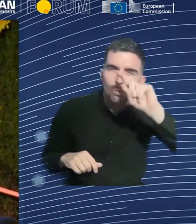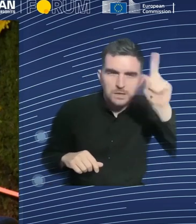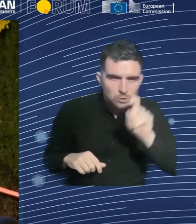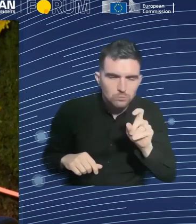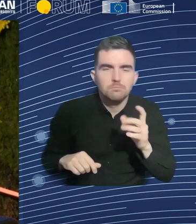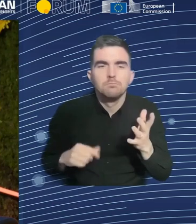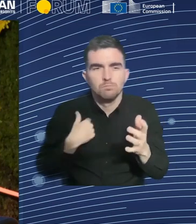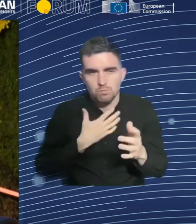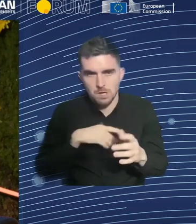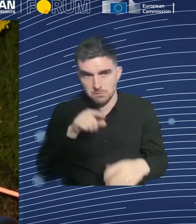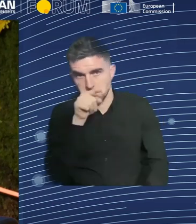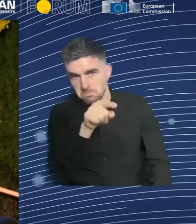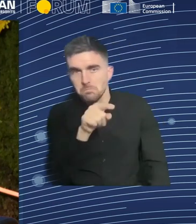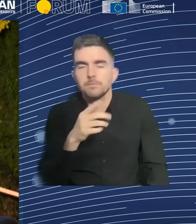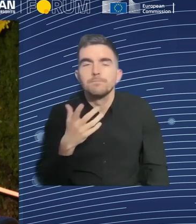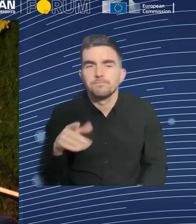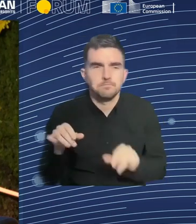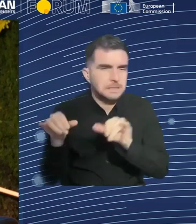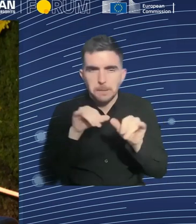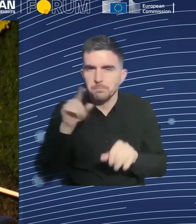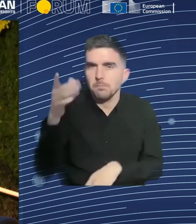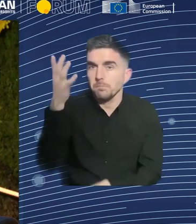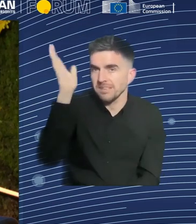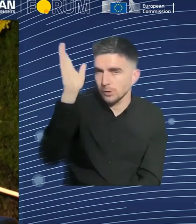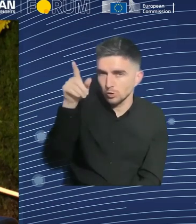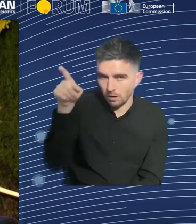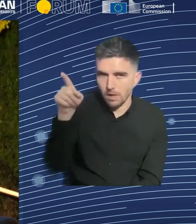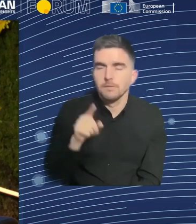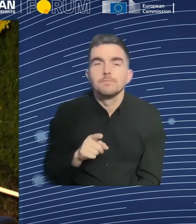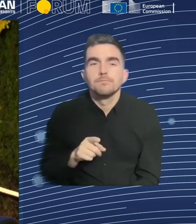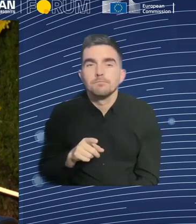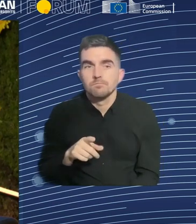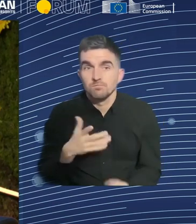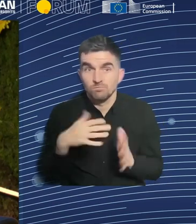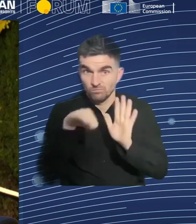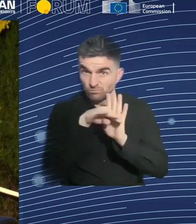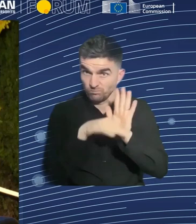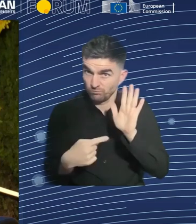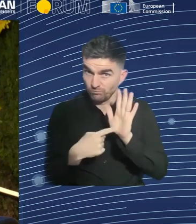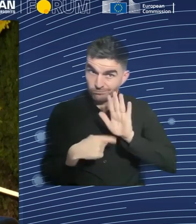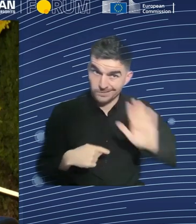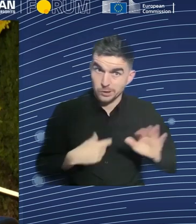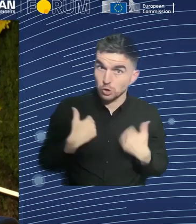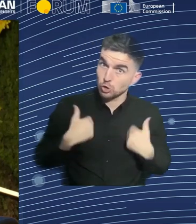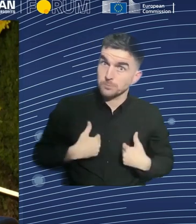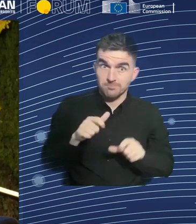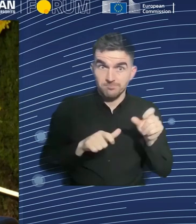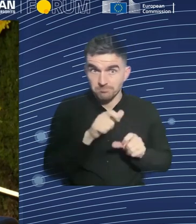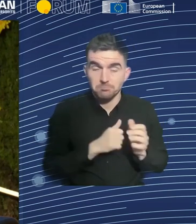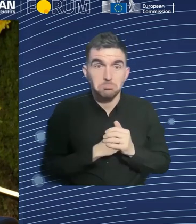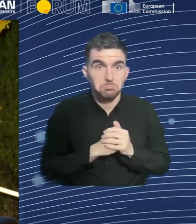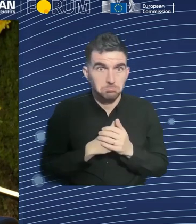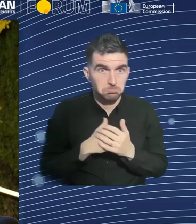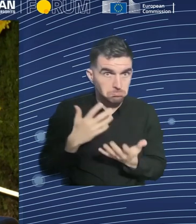humans, how will they not be created to be harmful to humans? We are getting back to this, how to make sure that the harm is